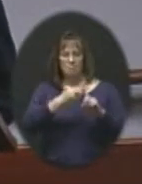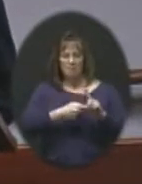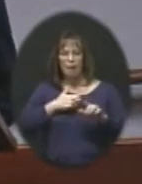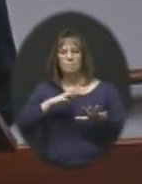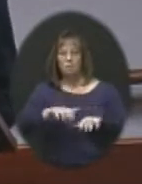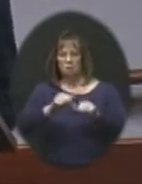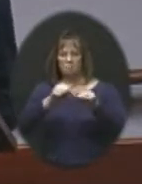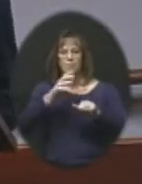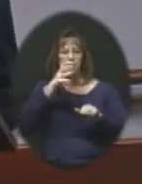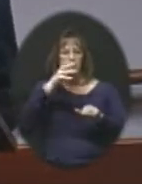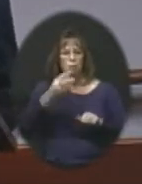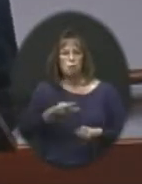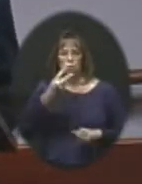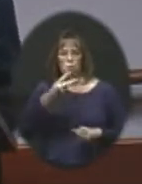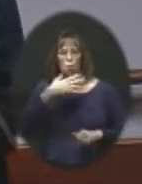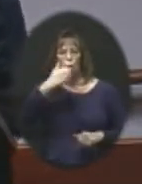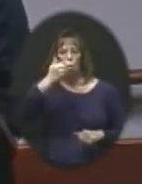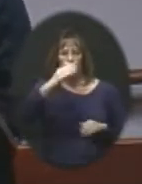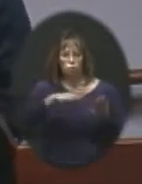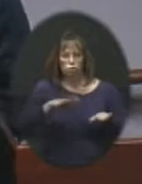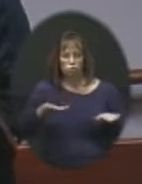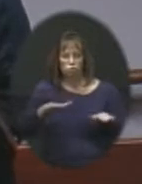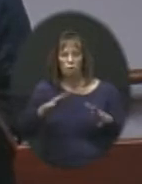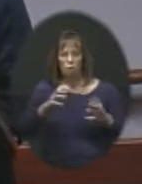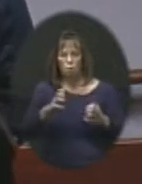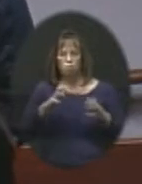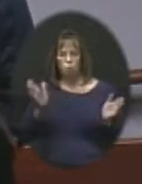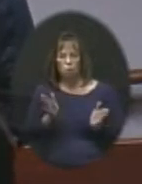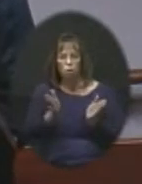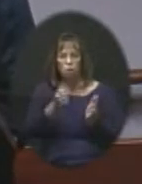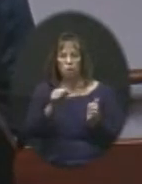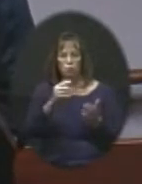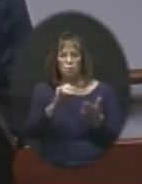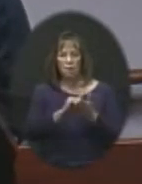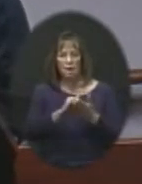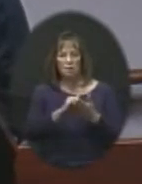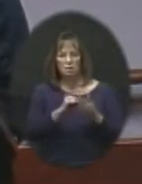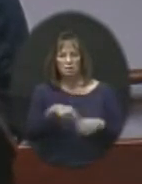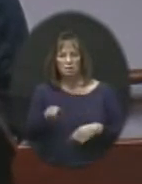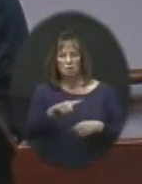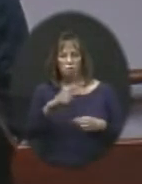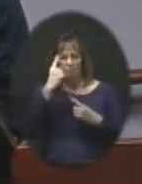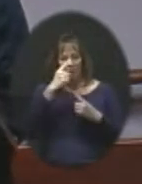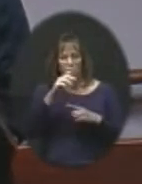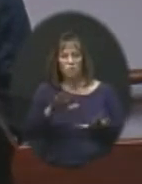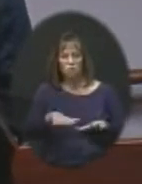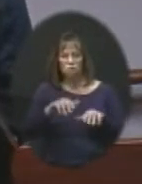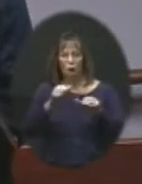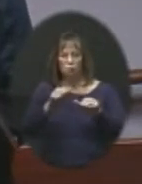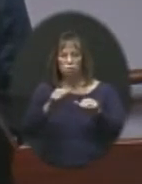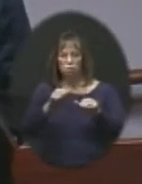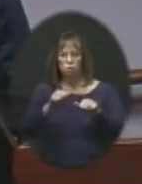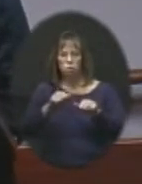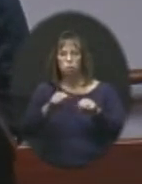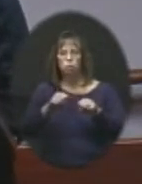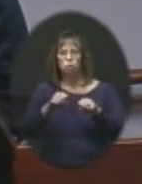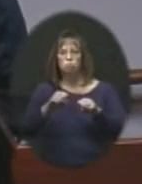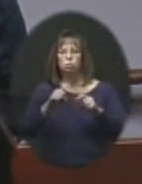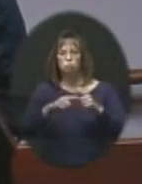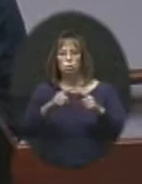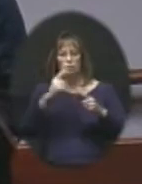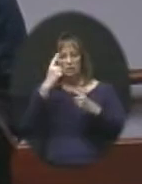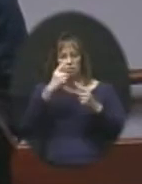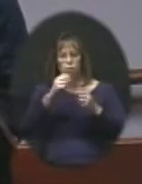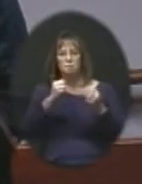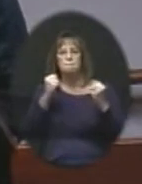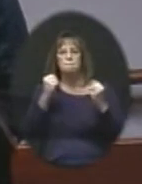of two older children and would like to encourage anyone that is out there thinking of adoption to greatly consider it. There